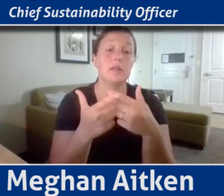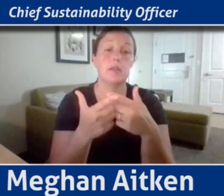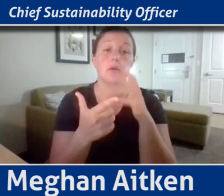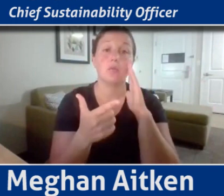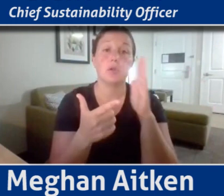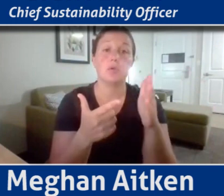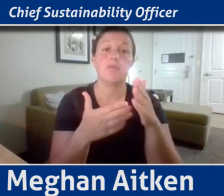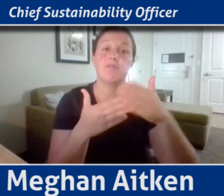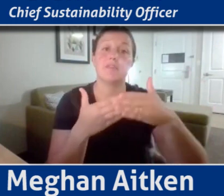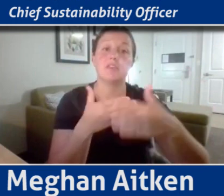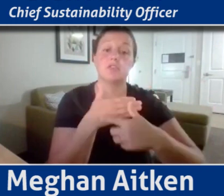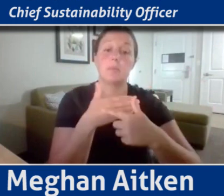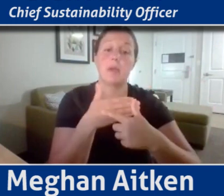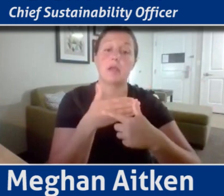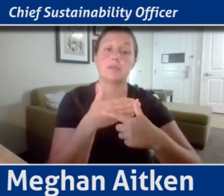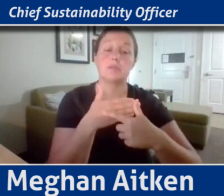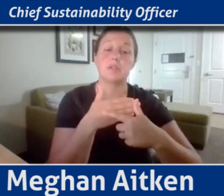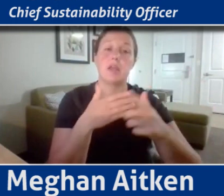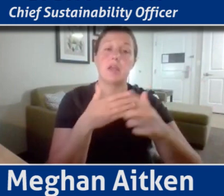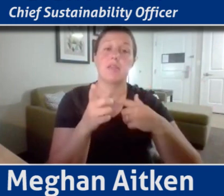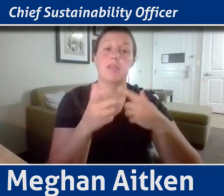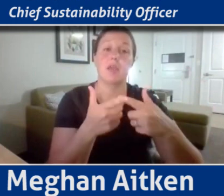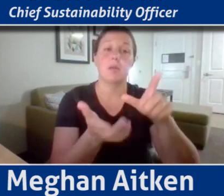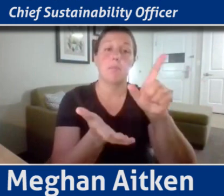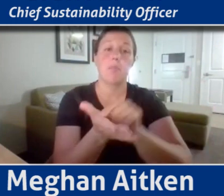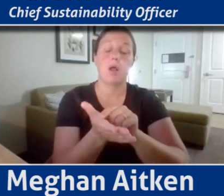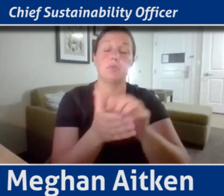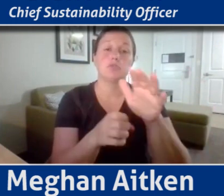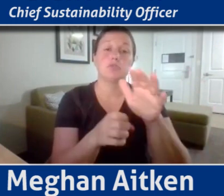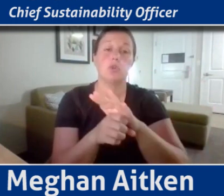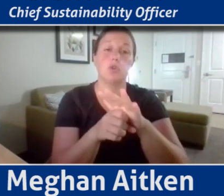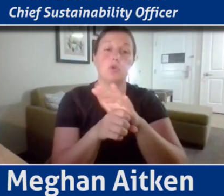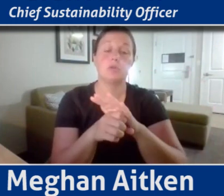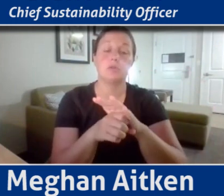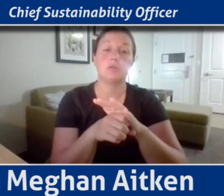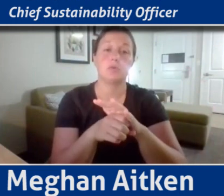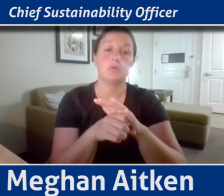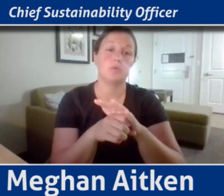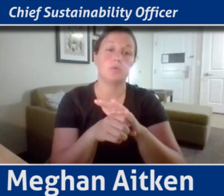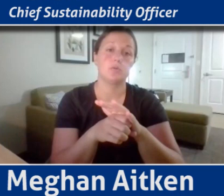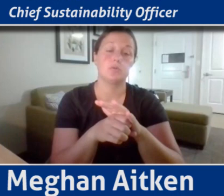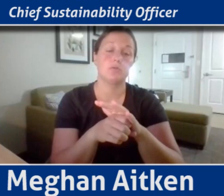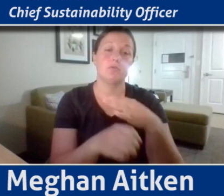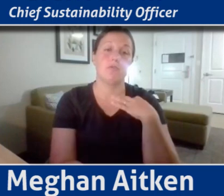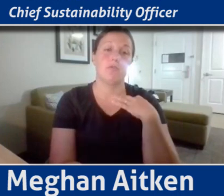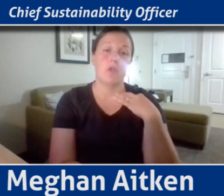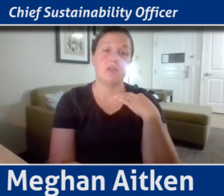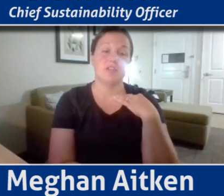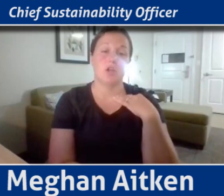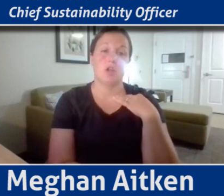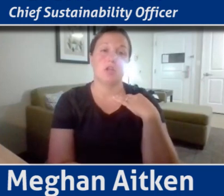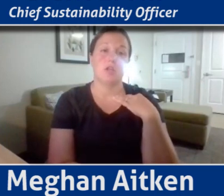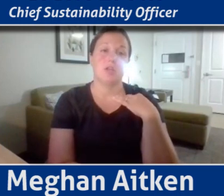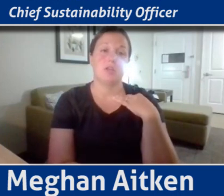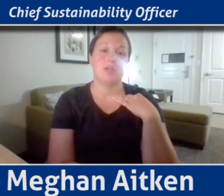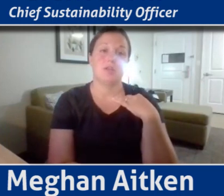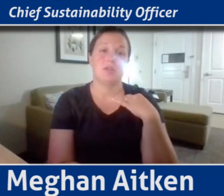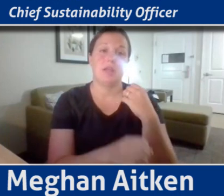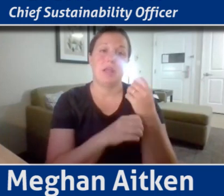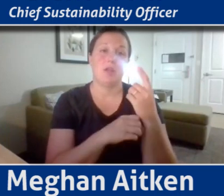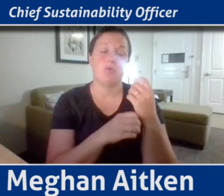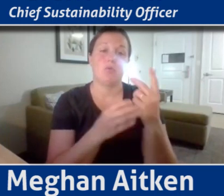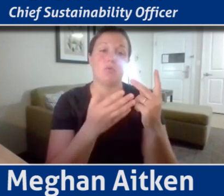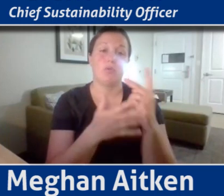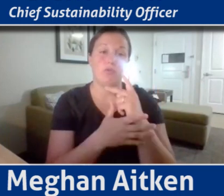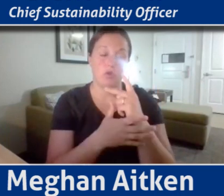a report. And then phase three will be gap analysis. It's not just about doing a report, checking a box, saying that you've done it. It's